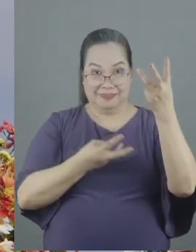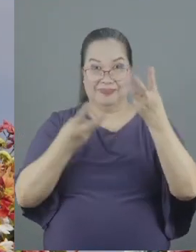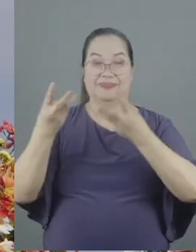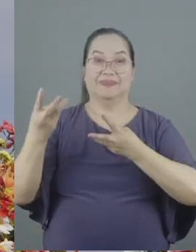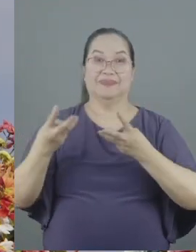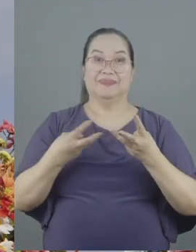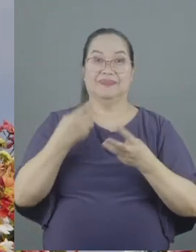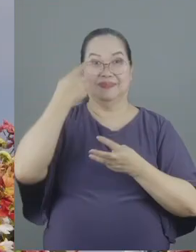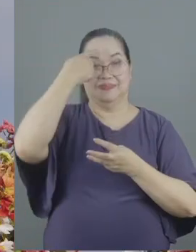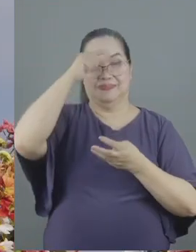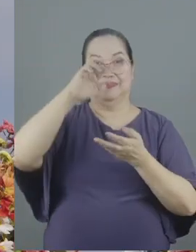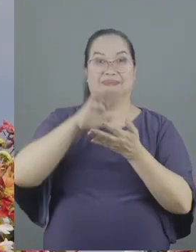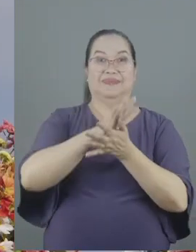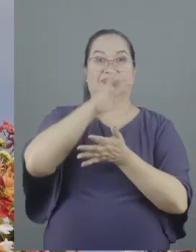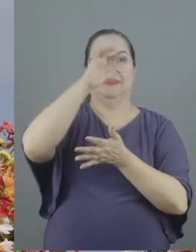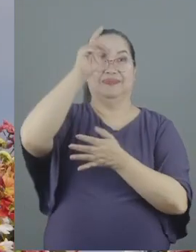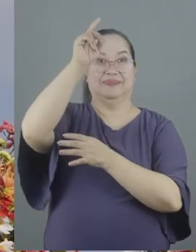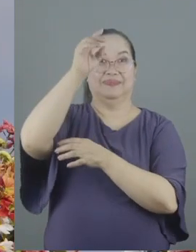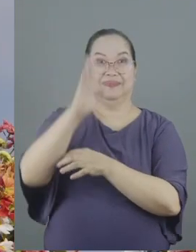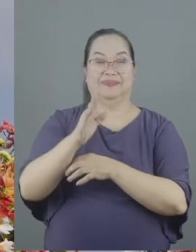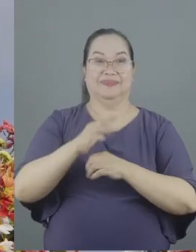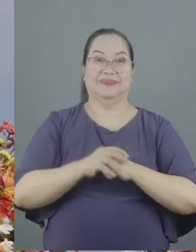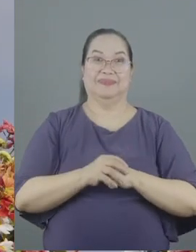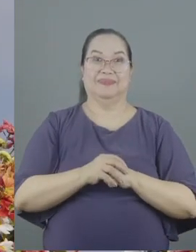for the glory of God